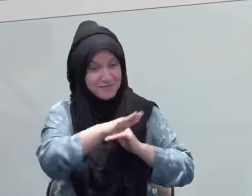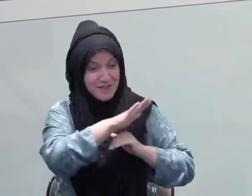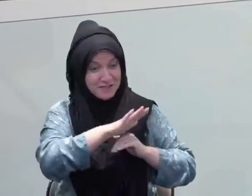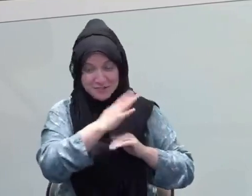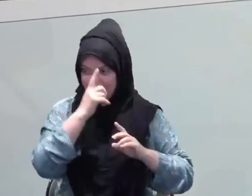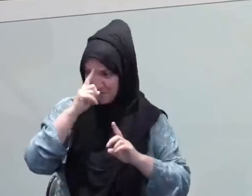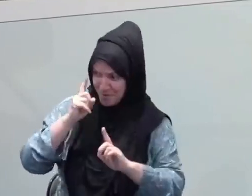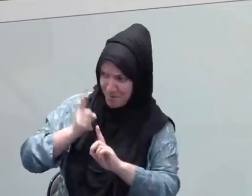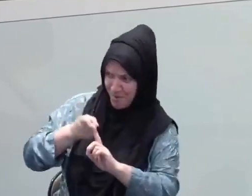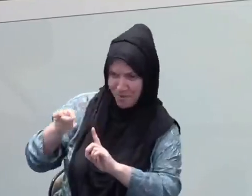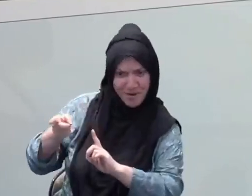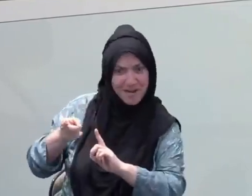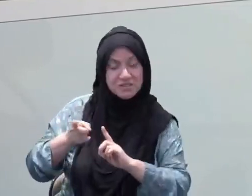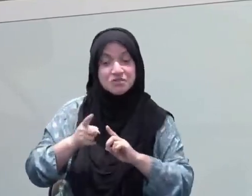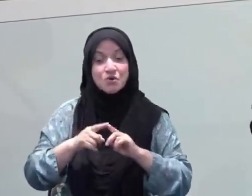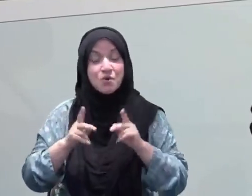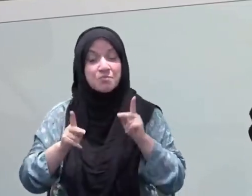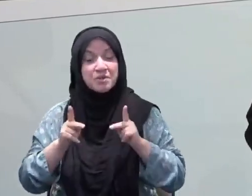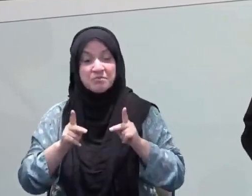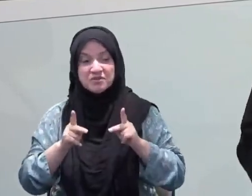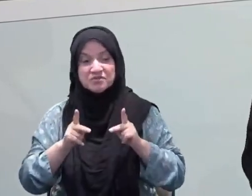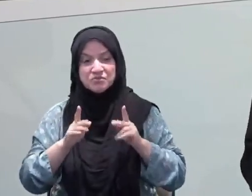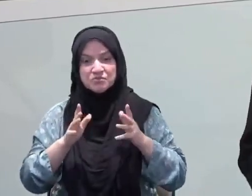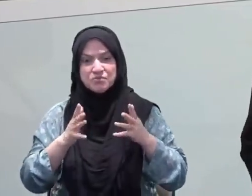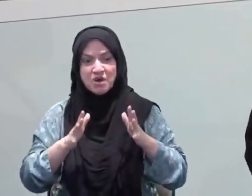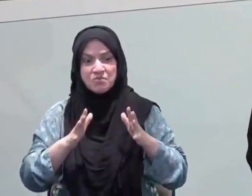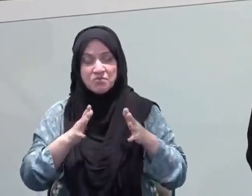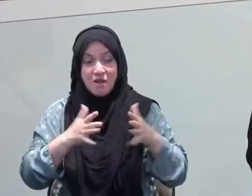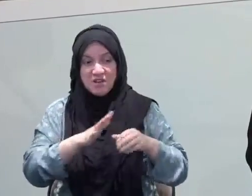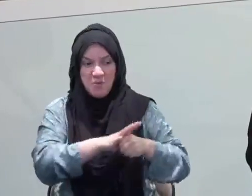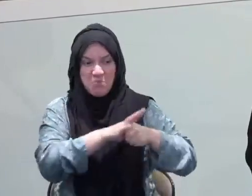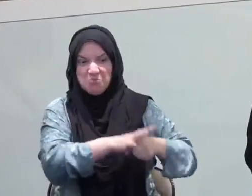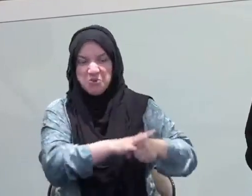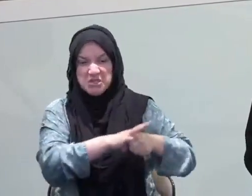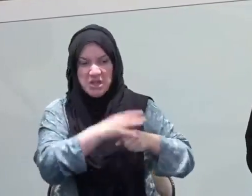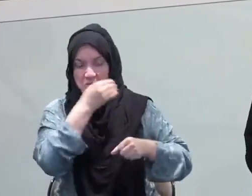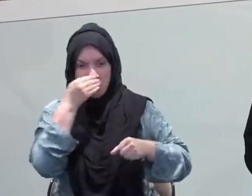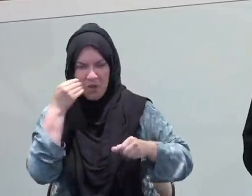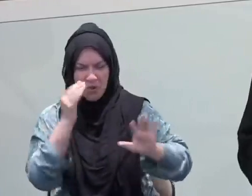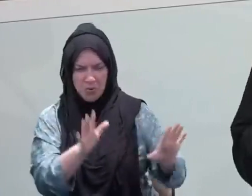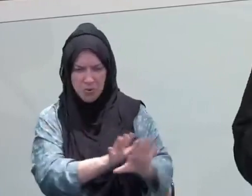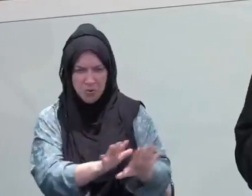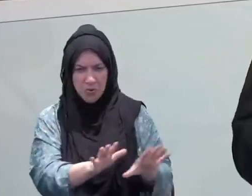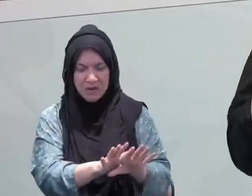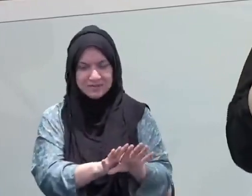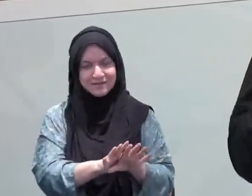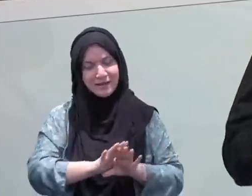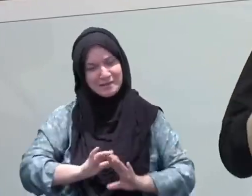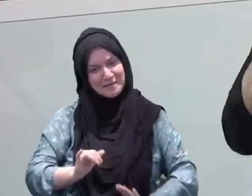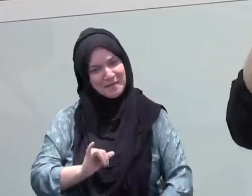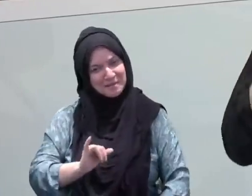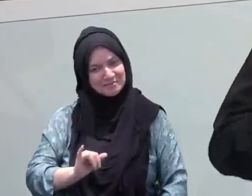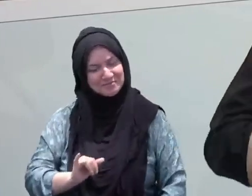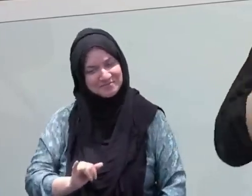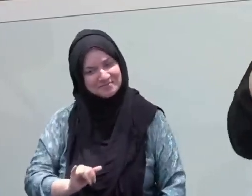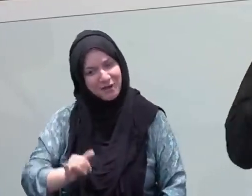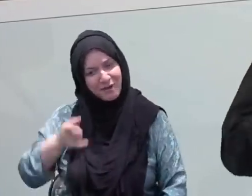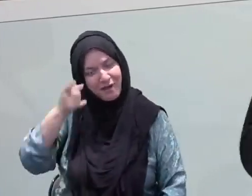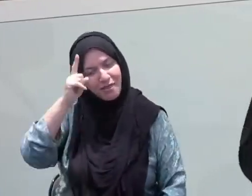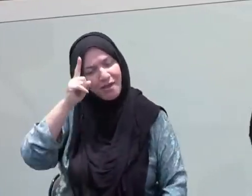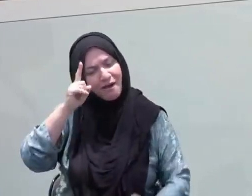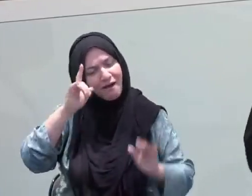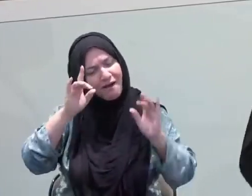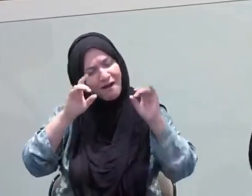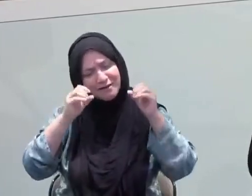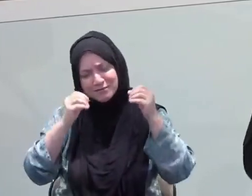They weren't stressed in Ramadan. Ramadan was go time. Ramadan was Allah's mercy is descending